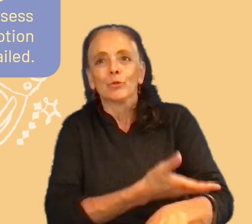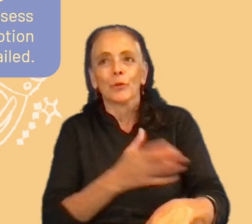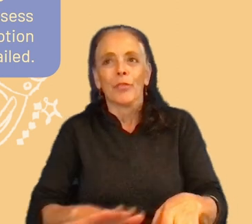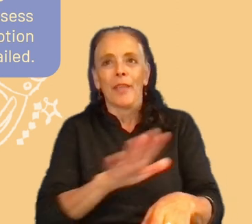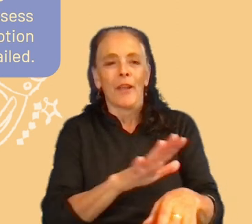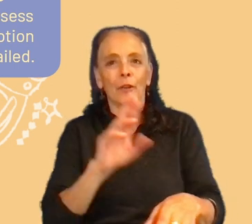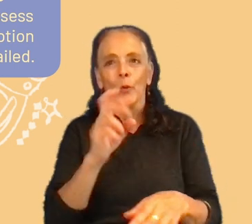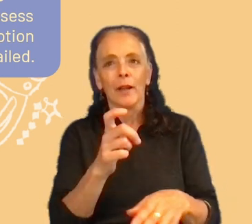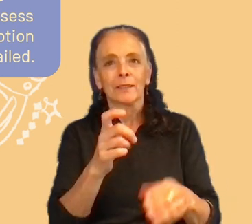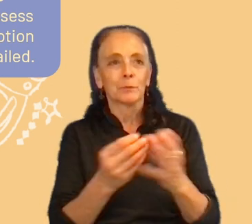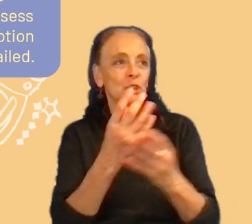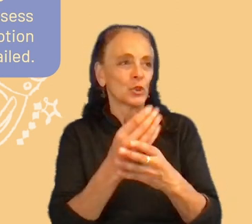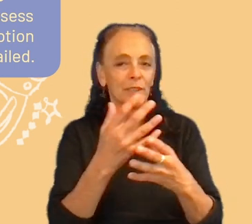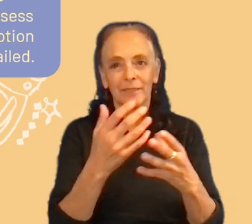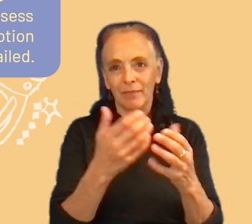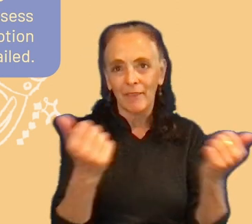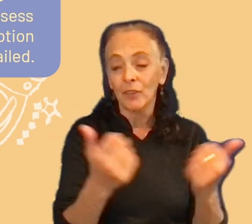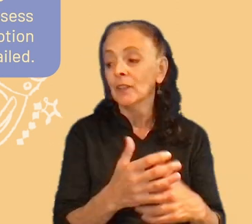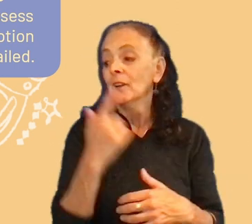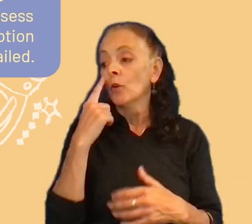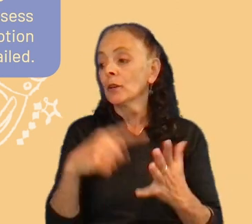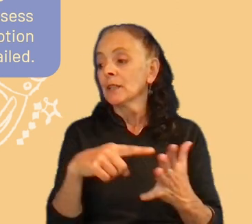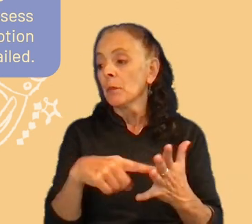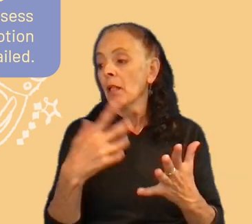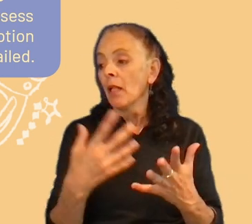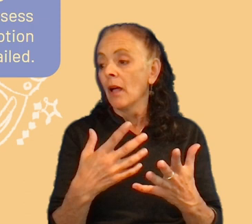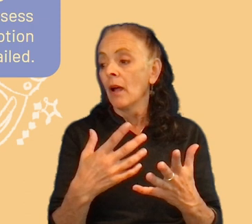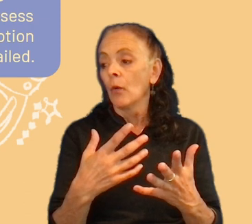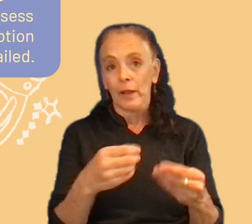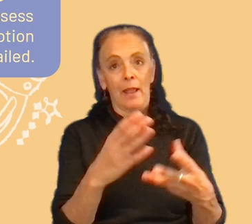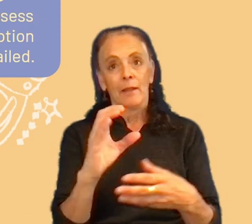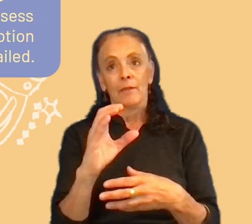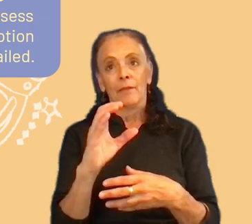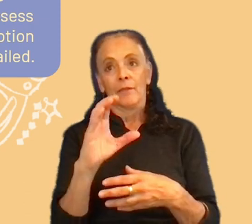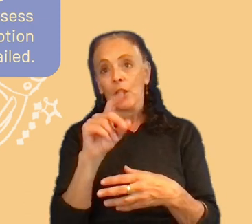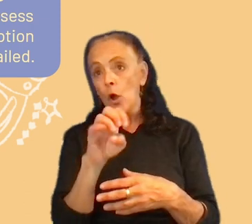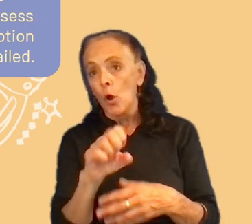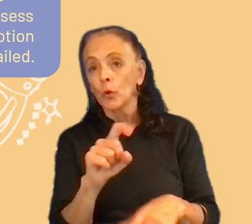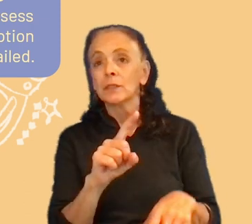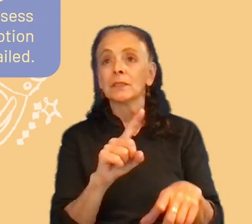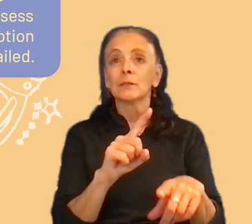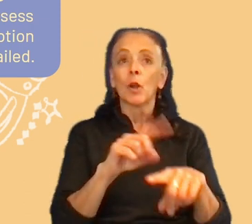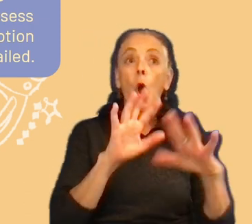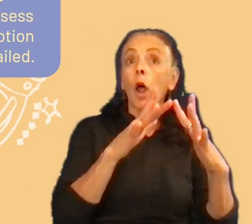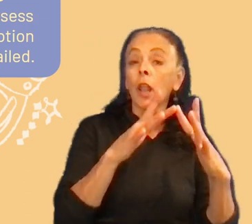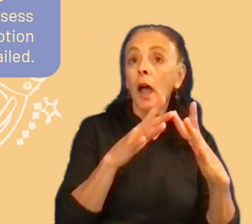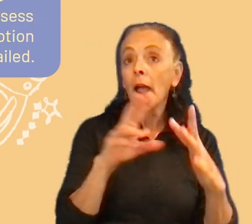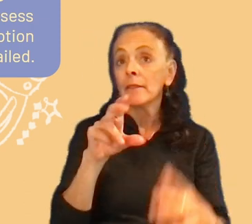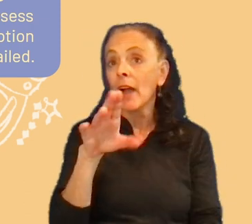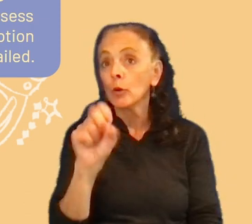the rewards, we gave you AP codes, but online shop vouchers are good in these times of pandemics.